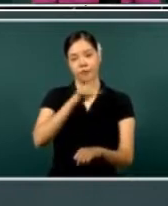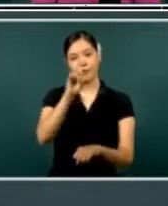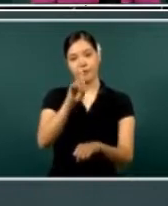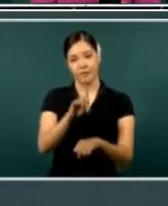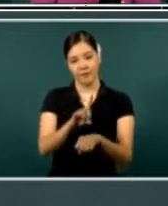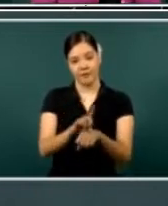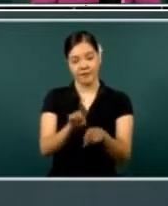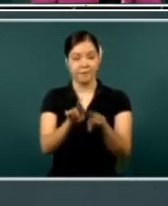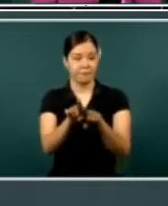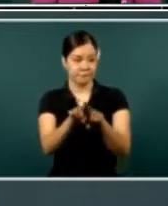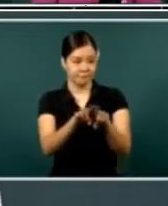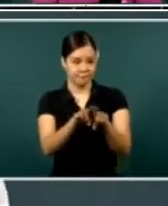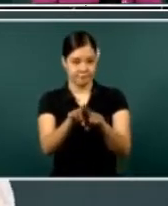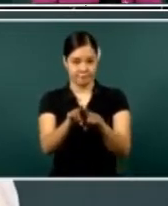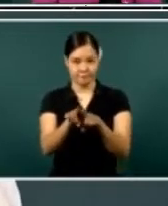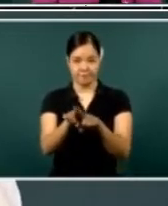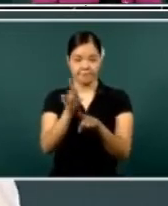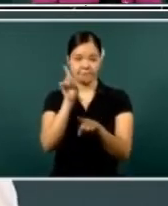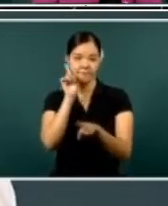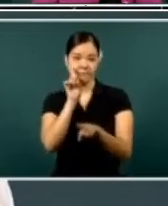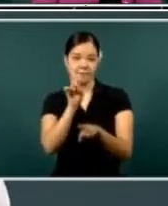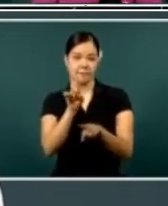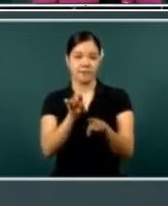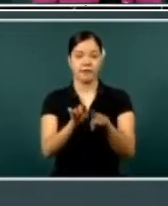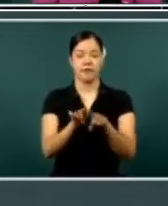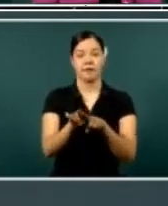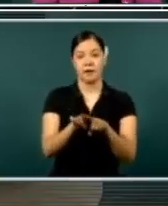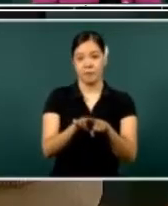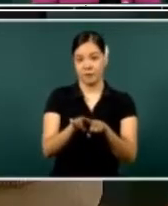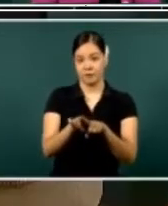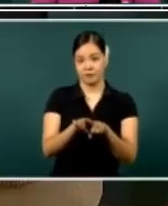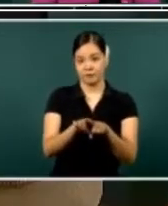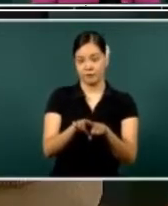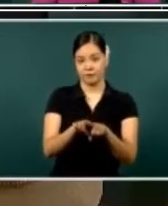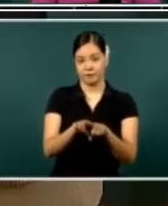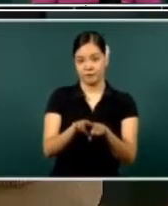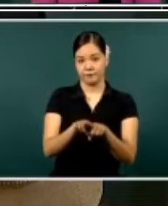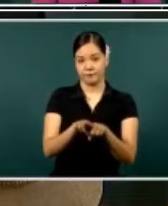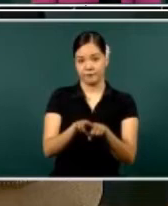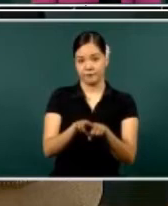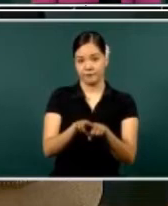Spanish. So, hello, brothers and sisters.